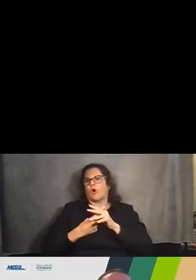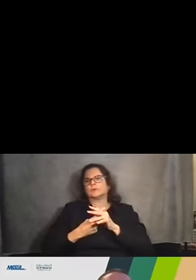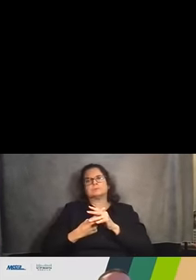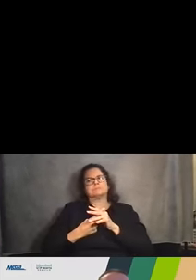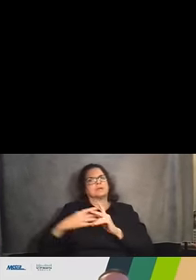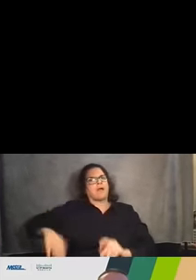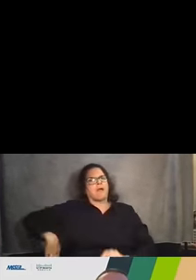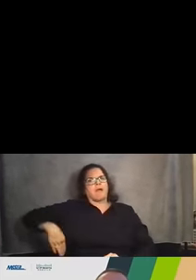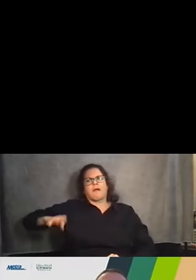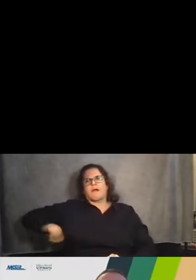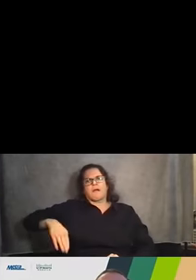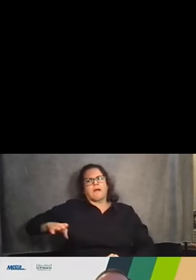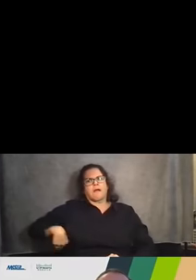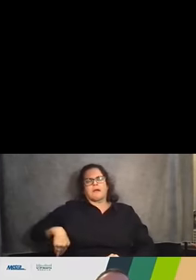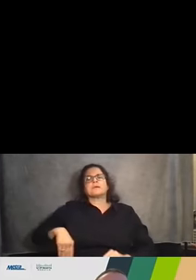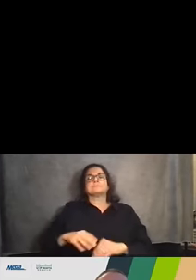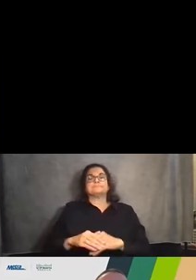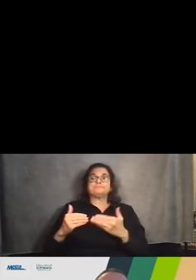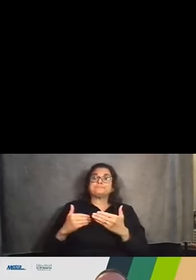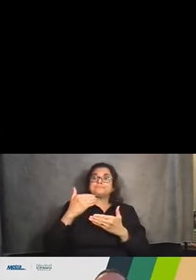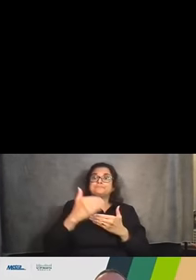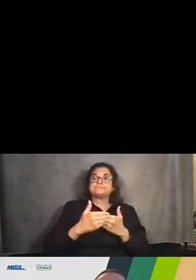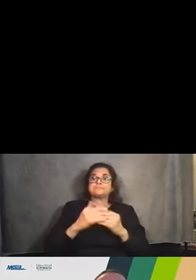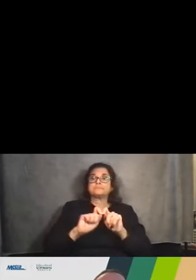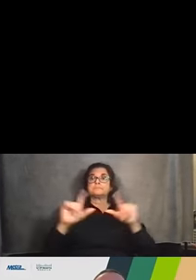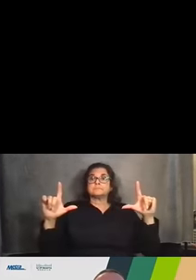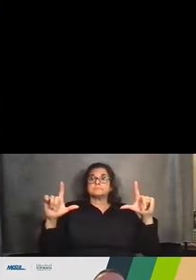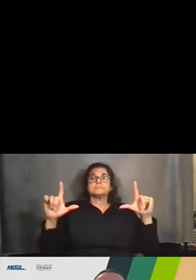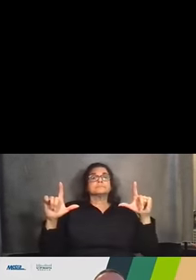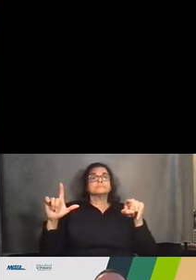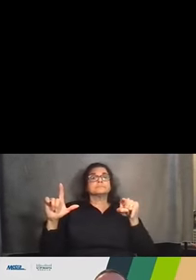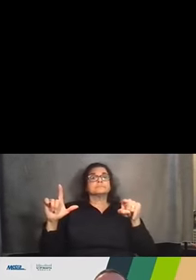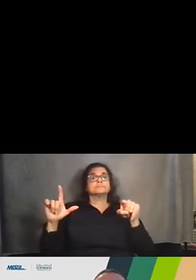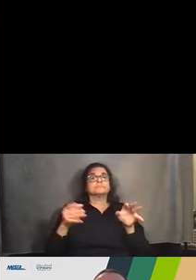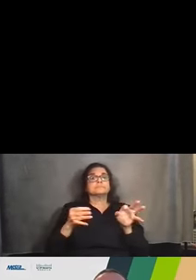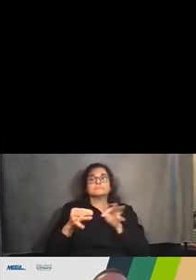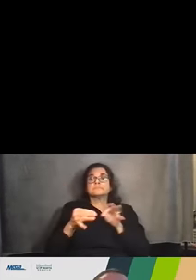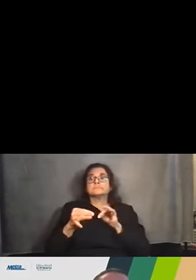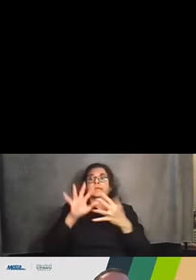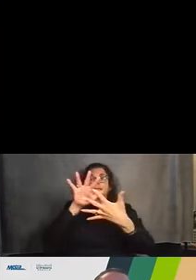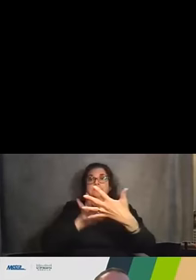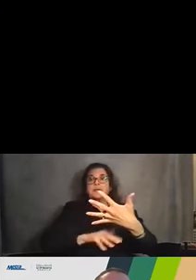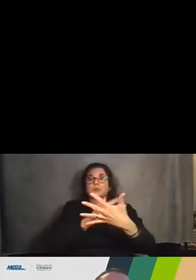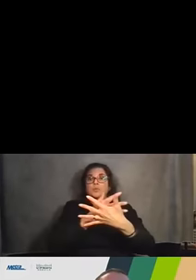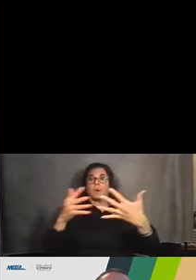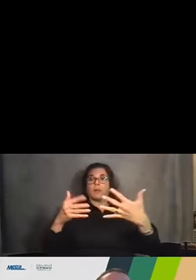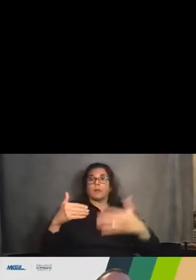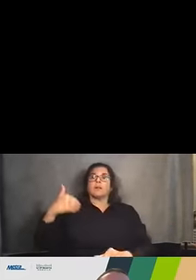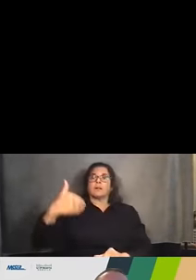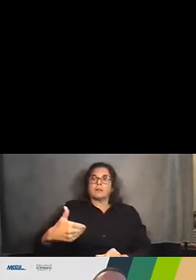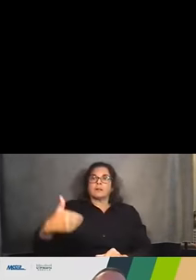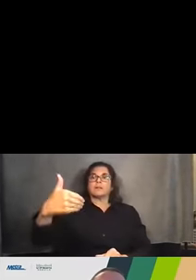planning stage. And in the next slide, I'll cover a little bit more of this schedule. So